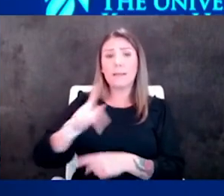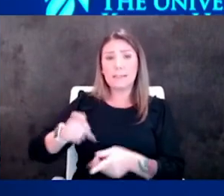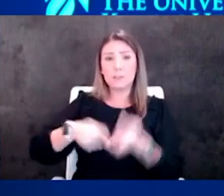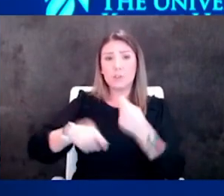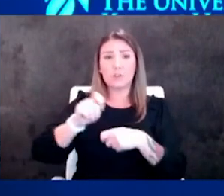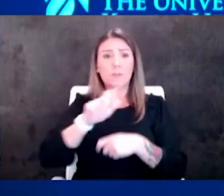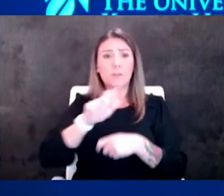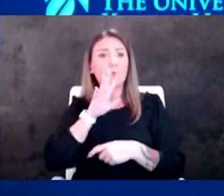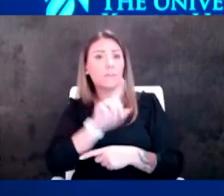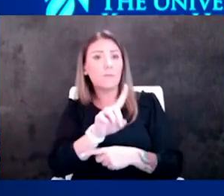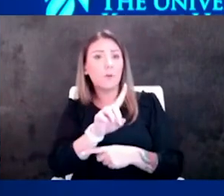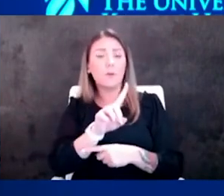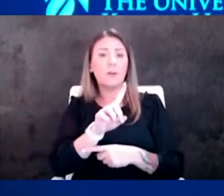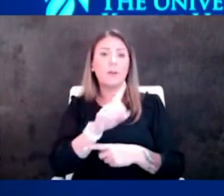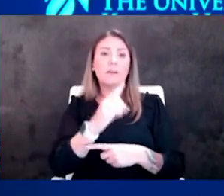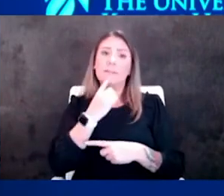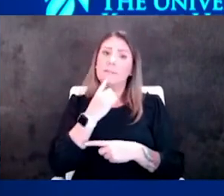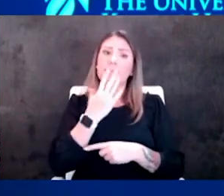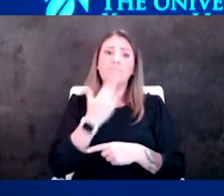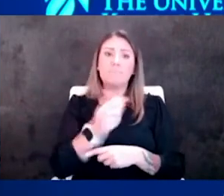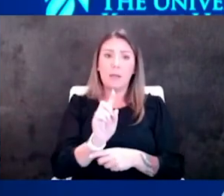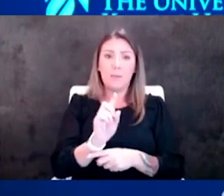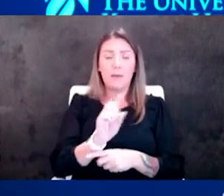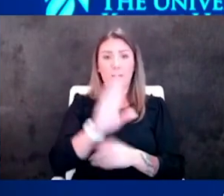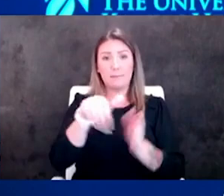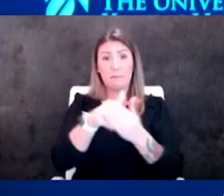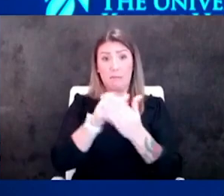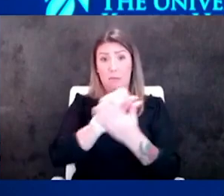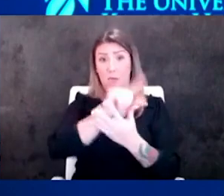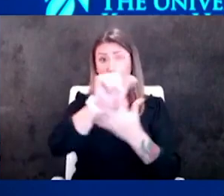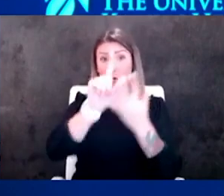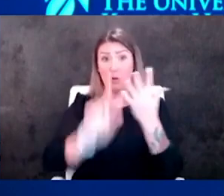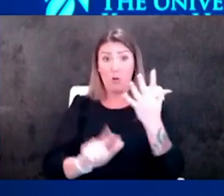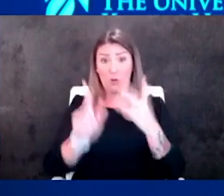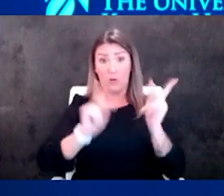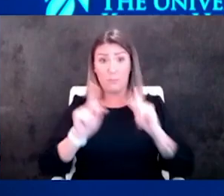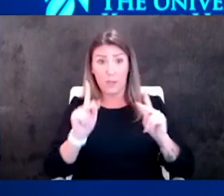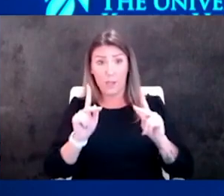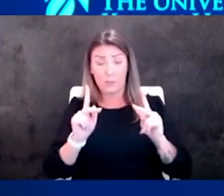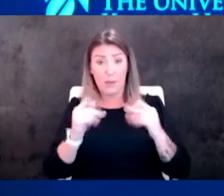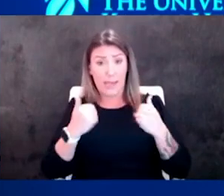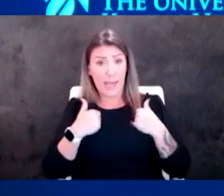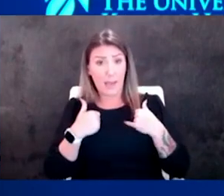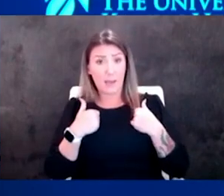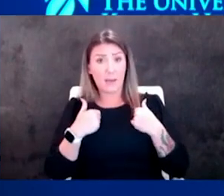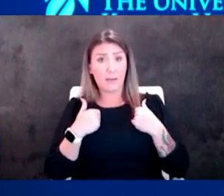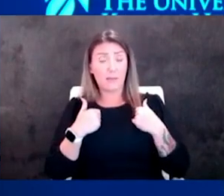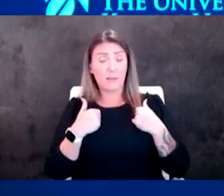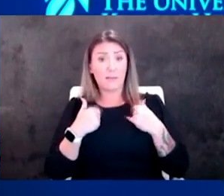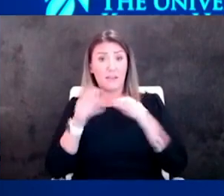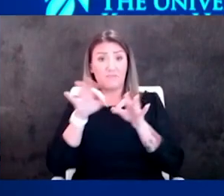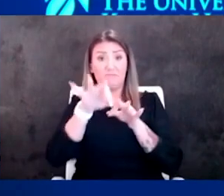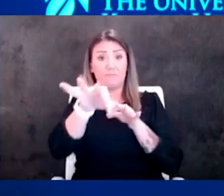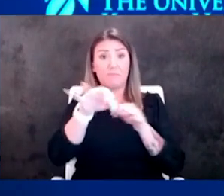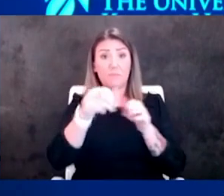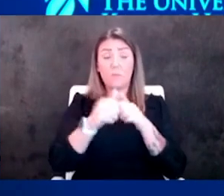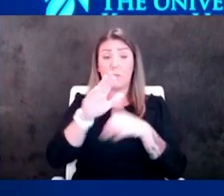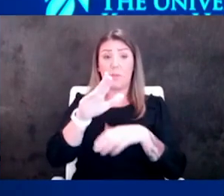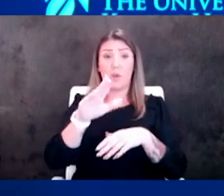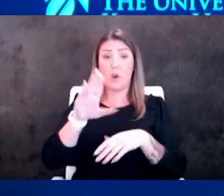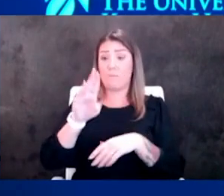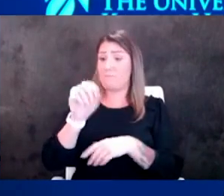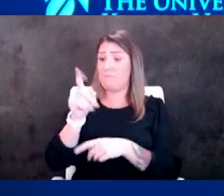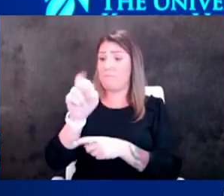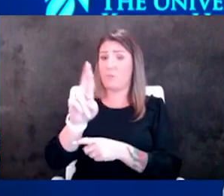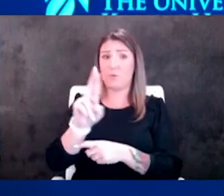diabetes and again all of those folks are people who've had a delay in getting their booster and three out of the five